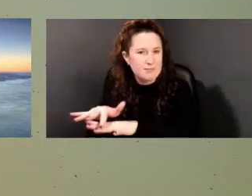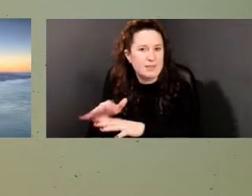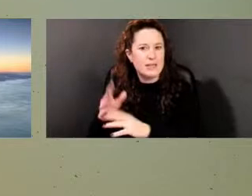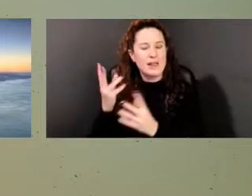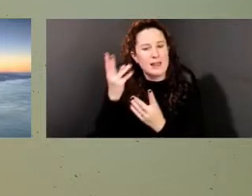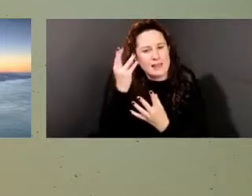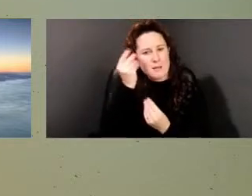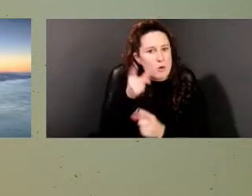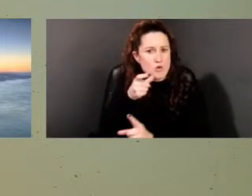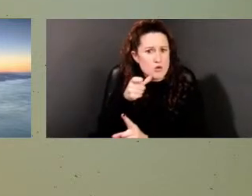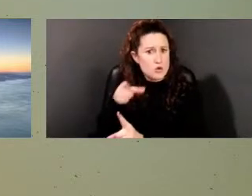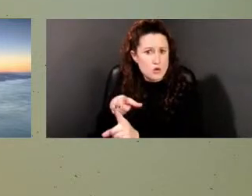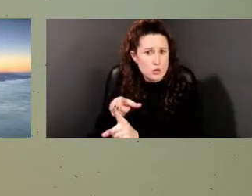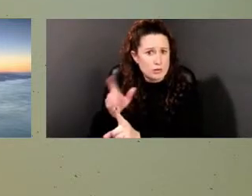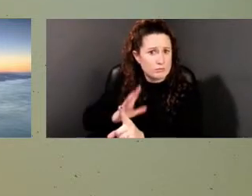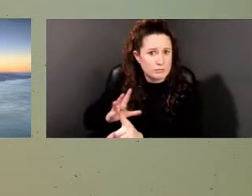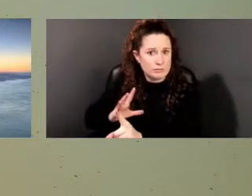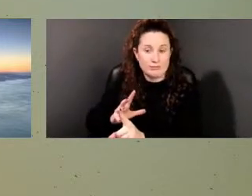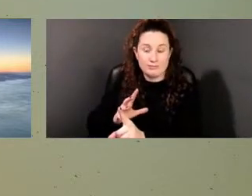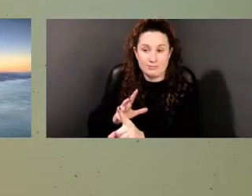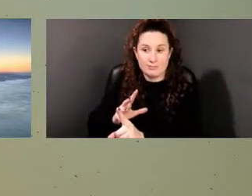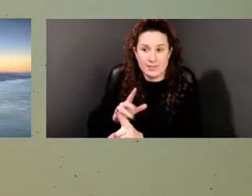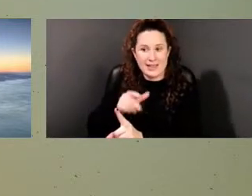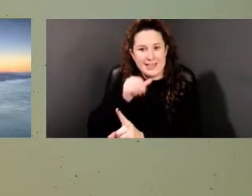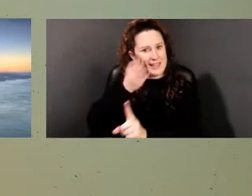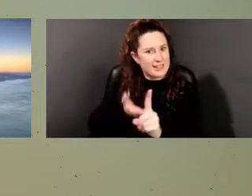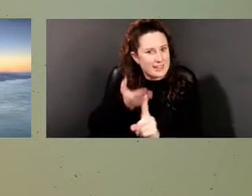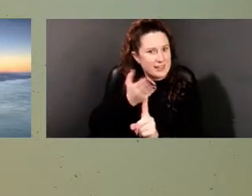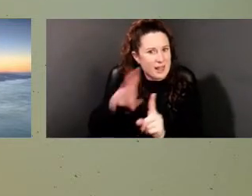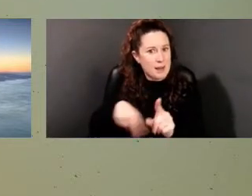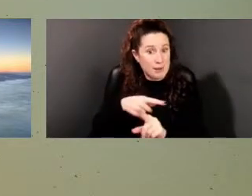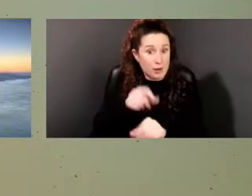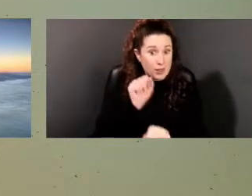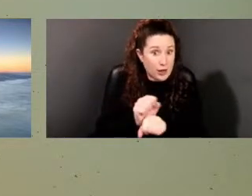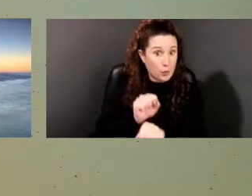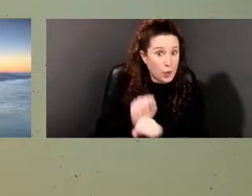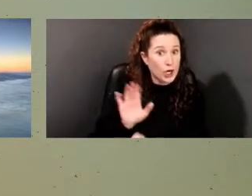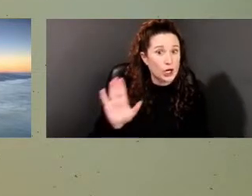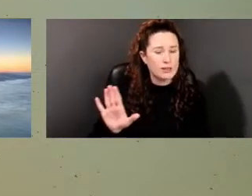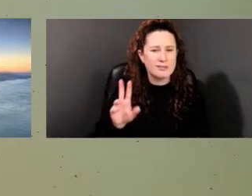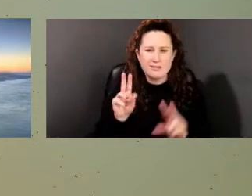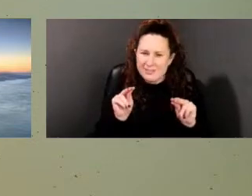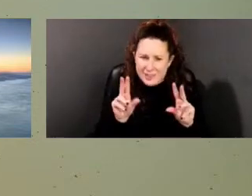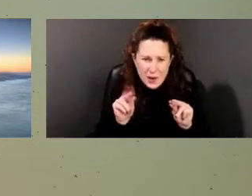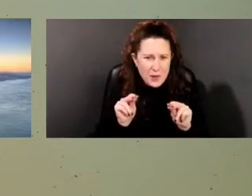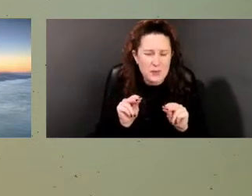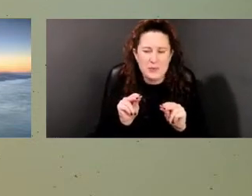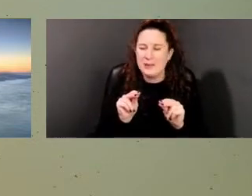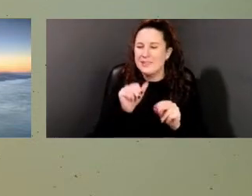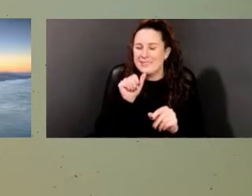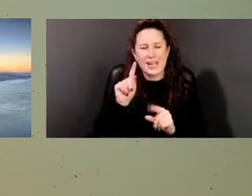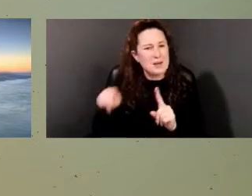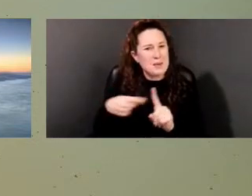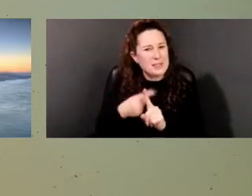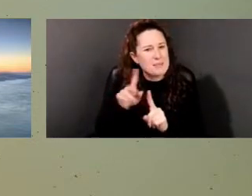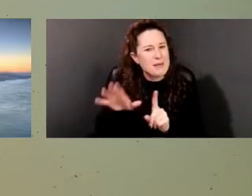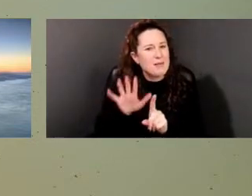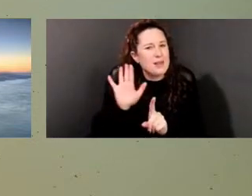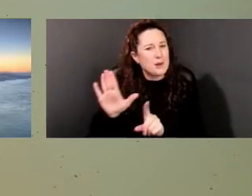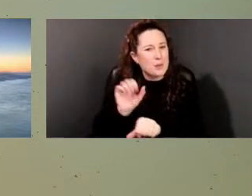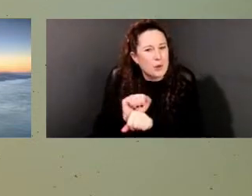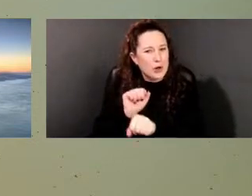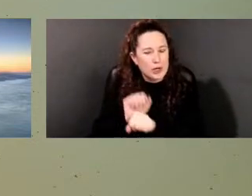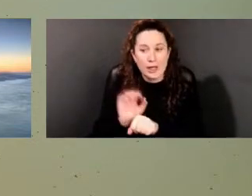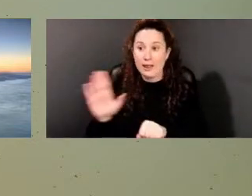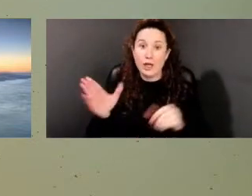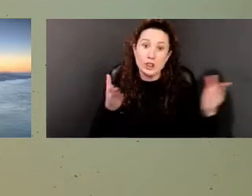not just about labor. You know, it is not just about the labor that was extracted from them. It is just not the service that they did